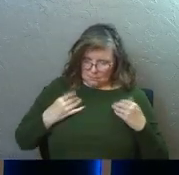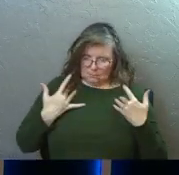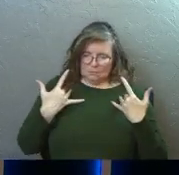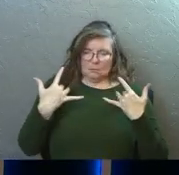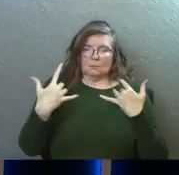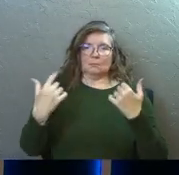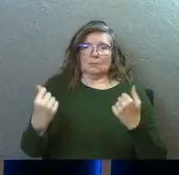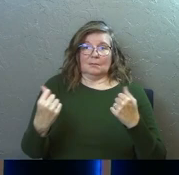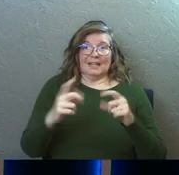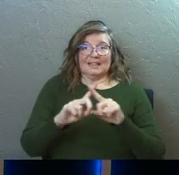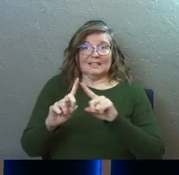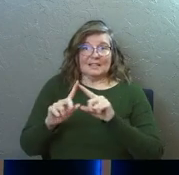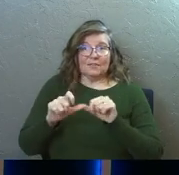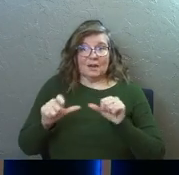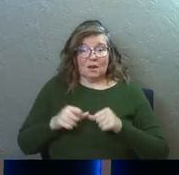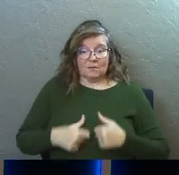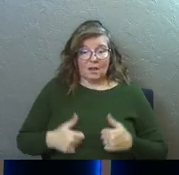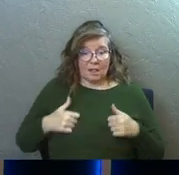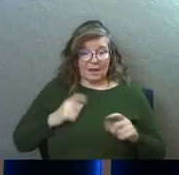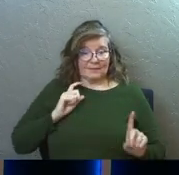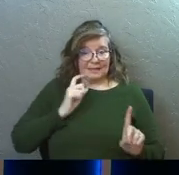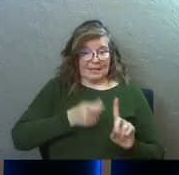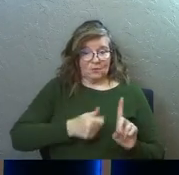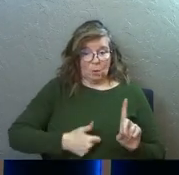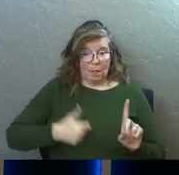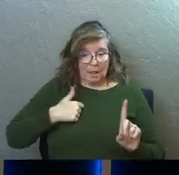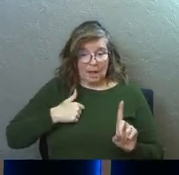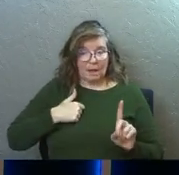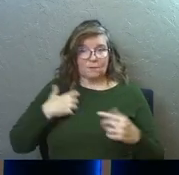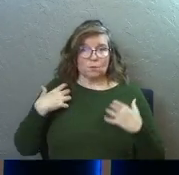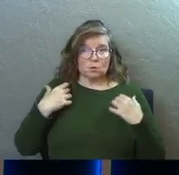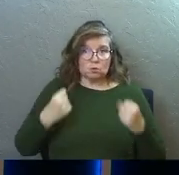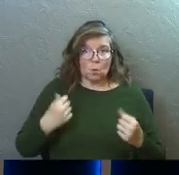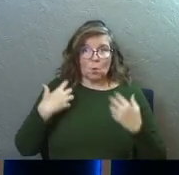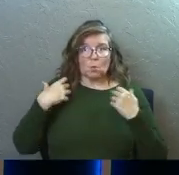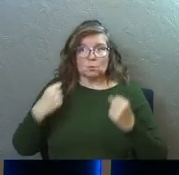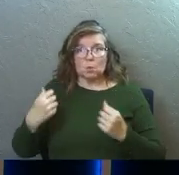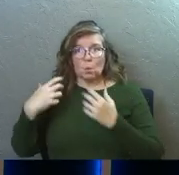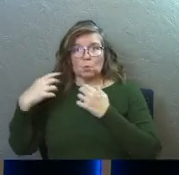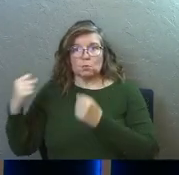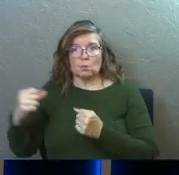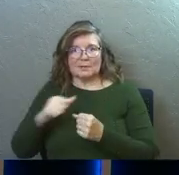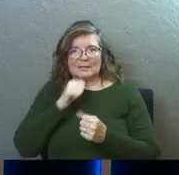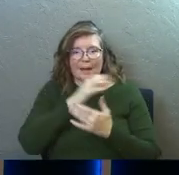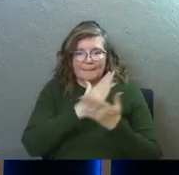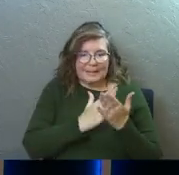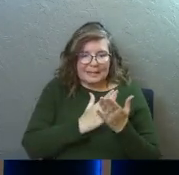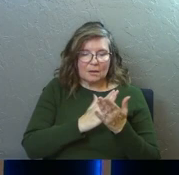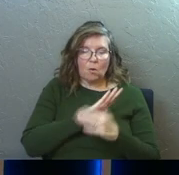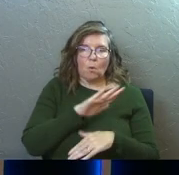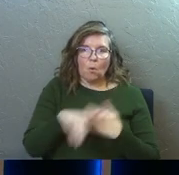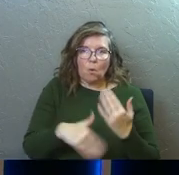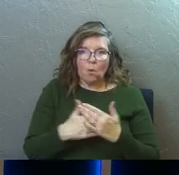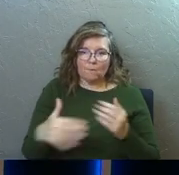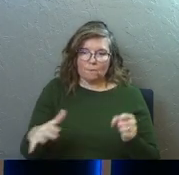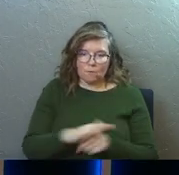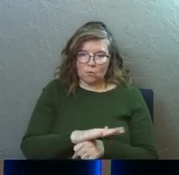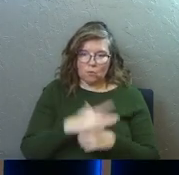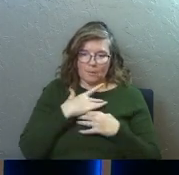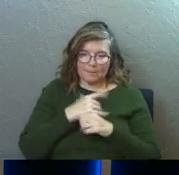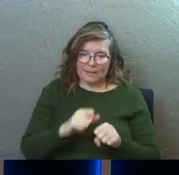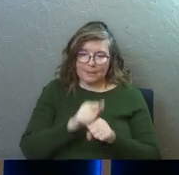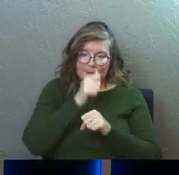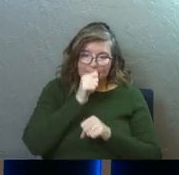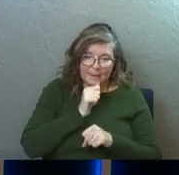spot. Can I bring some life to you? Can I restore you, right? Not just pieces of me, all of me. He restores my peace,